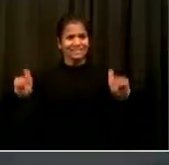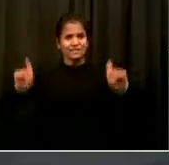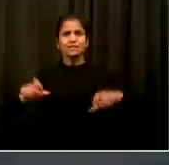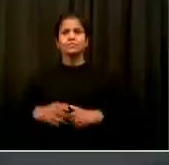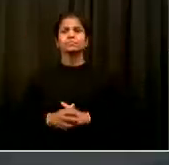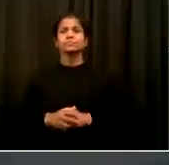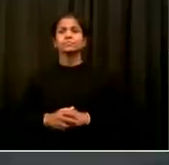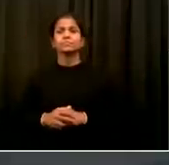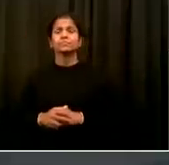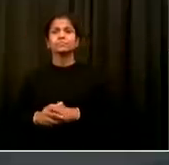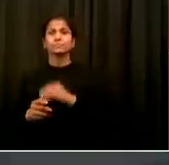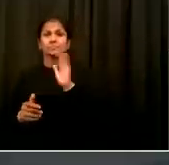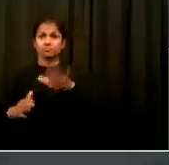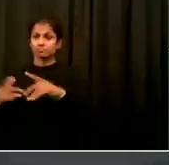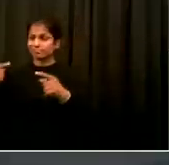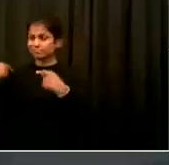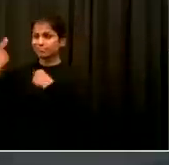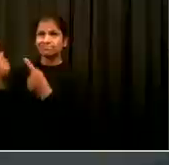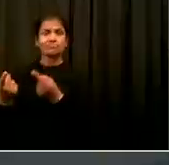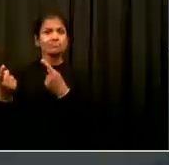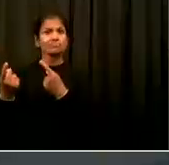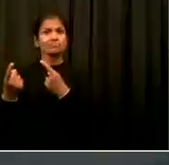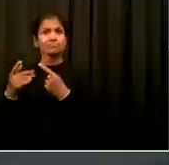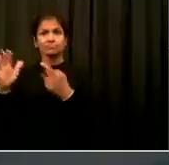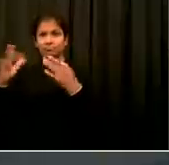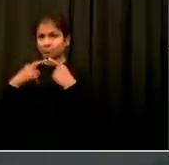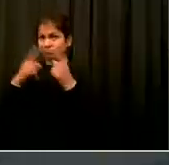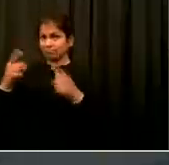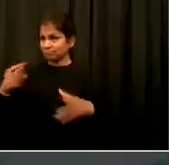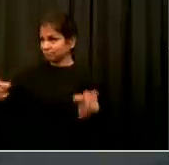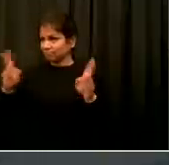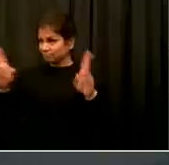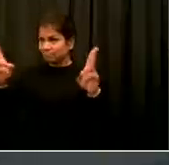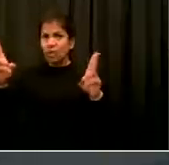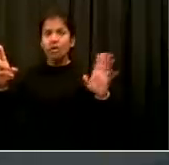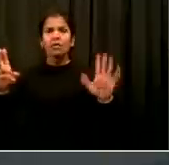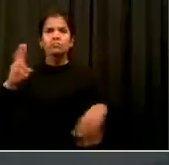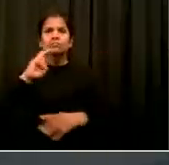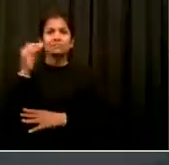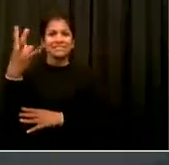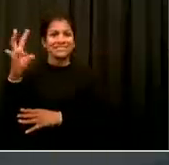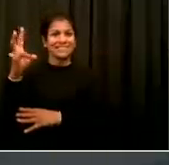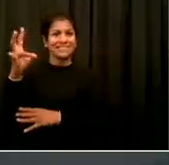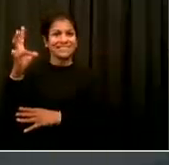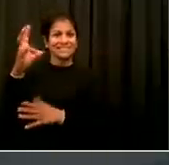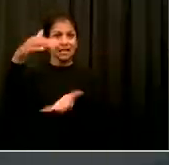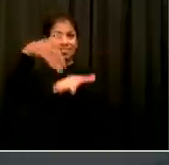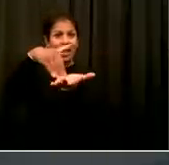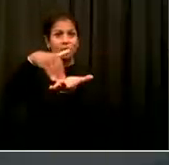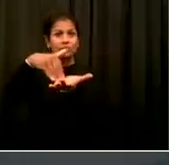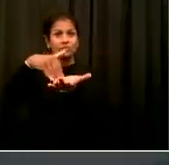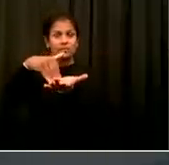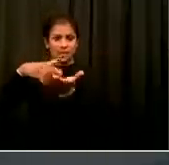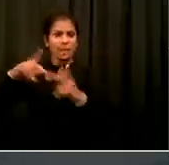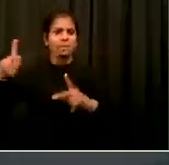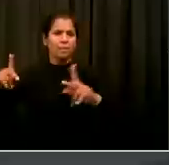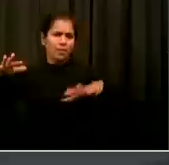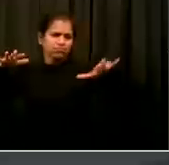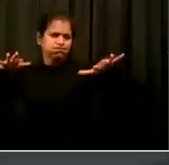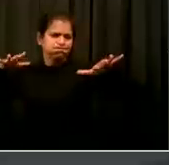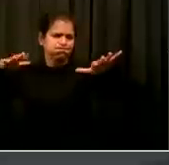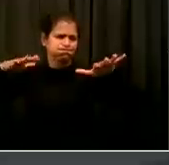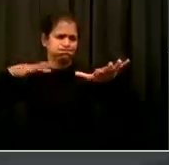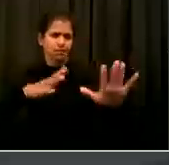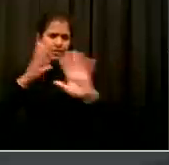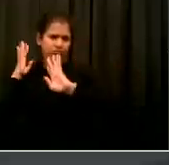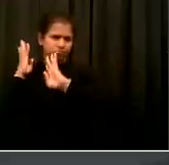once again that New Yorkers know that we are in this together and that we will succeed together. Thank you, sir. Thank you very much, Dr. Long.